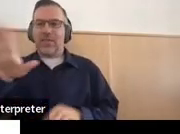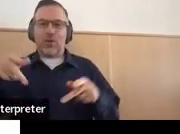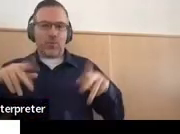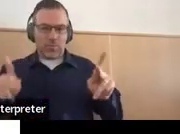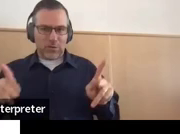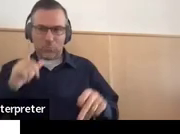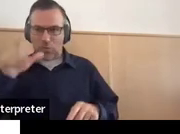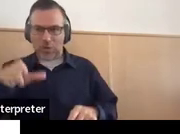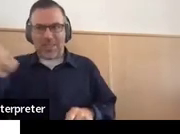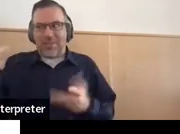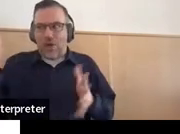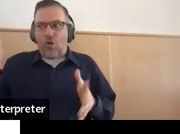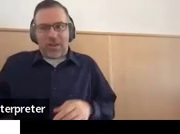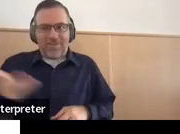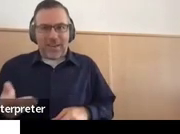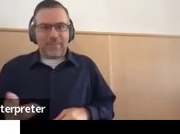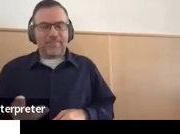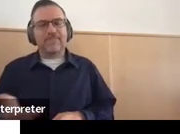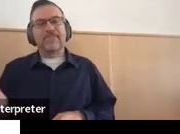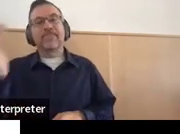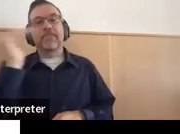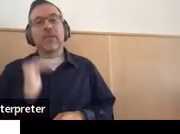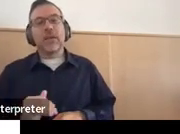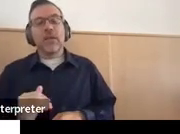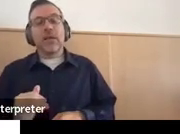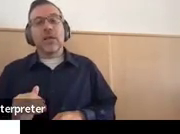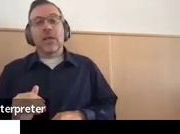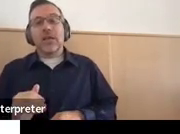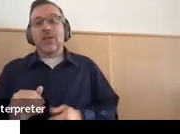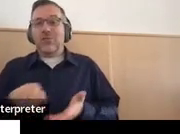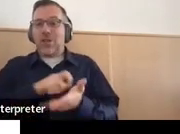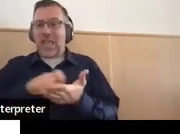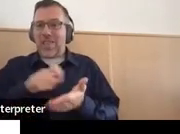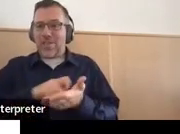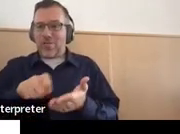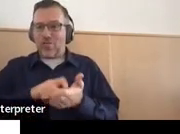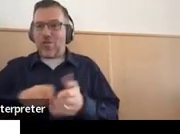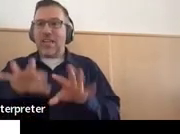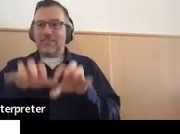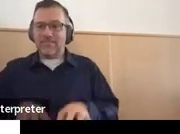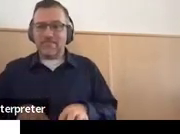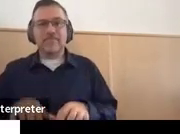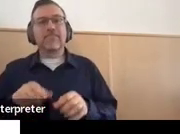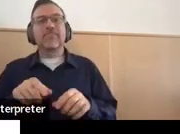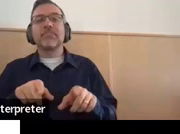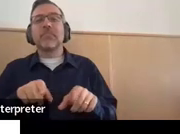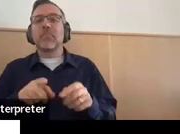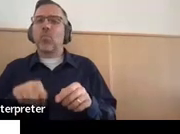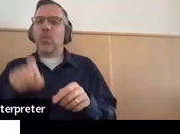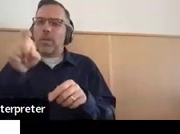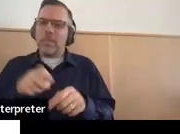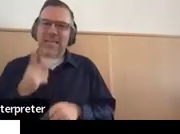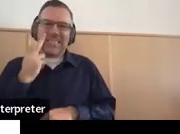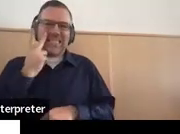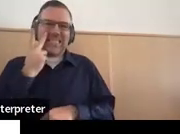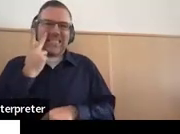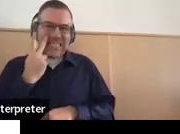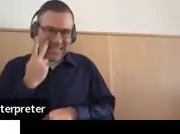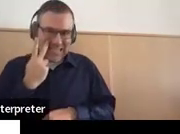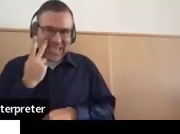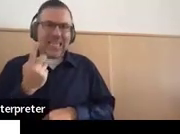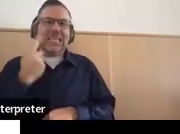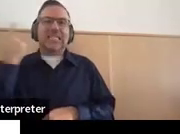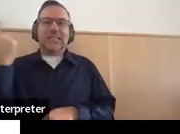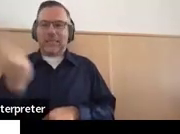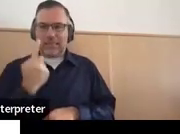So we also talked about how, in the written notice, we need to see some sort of conversation about the